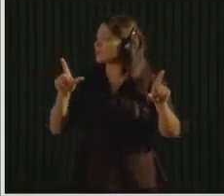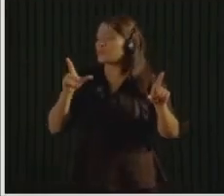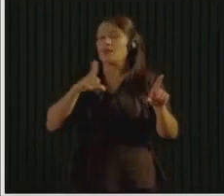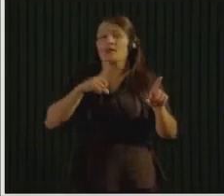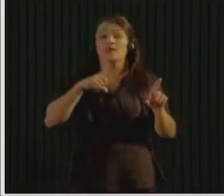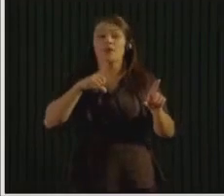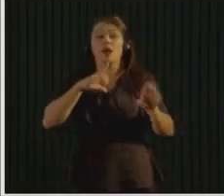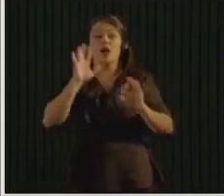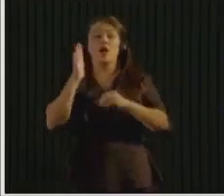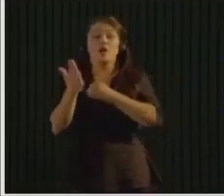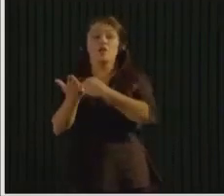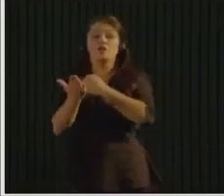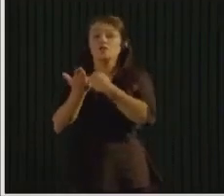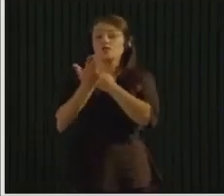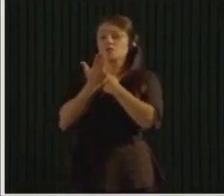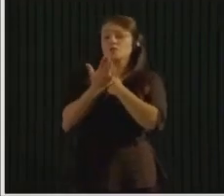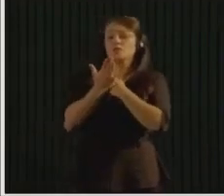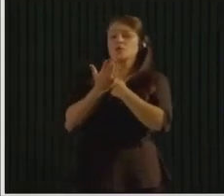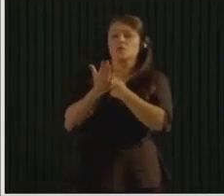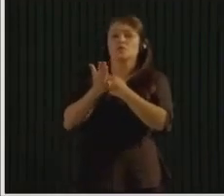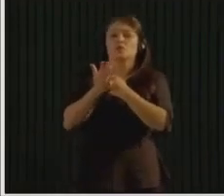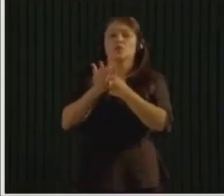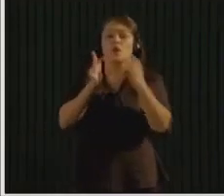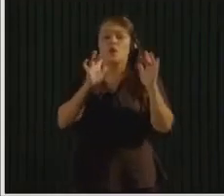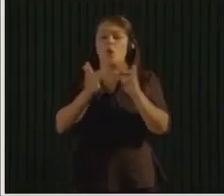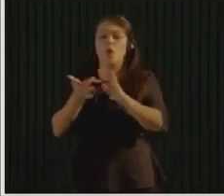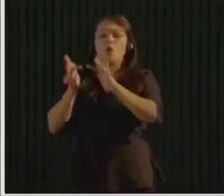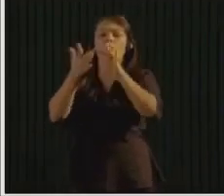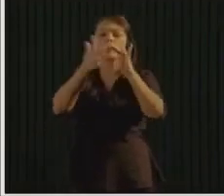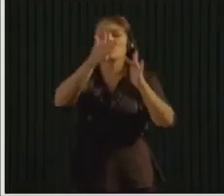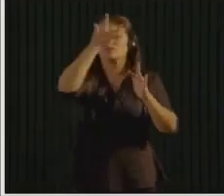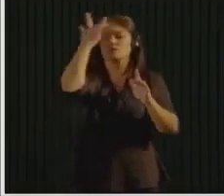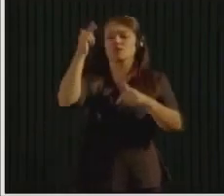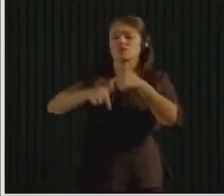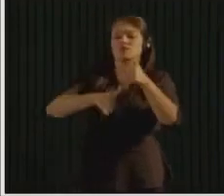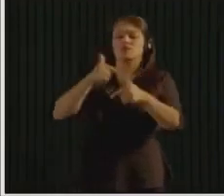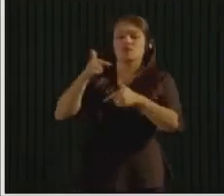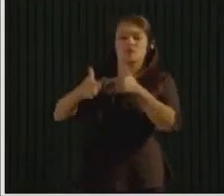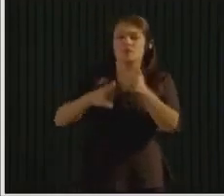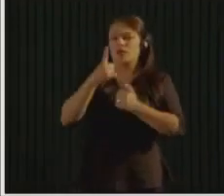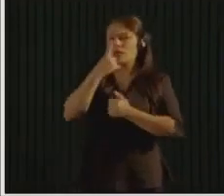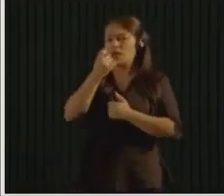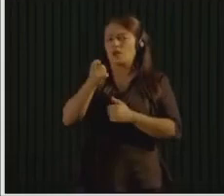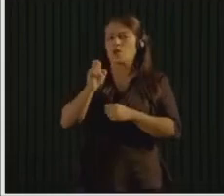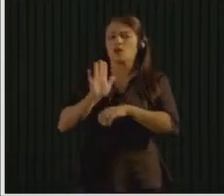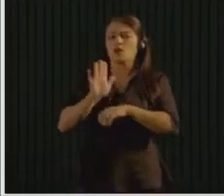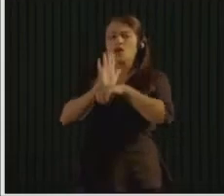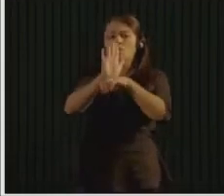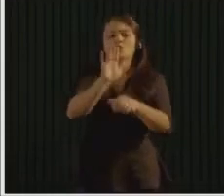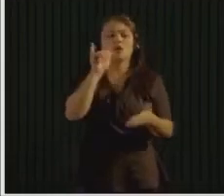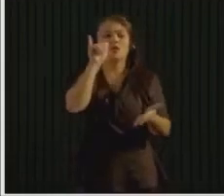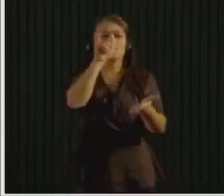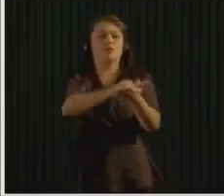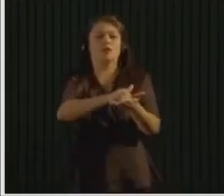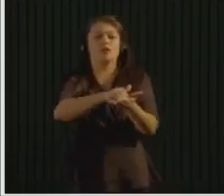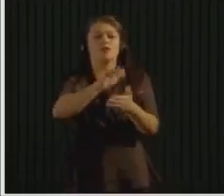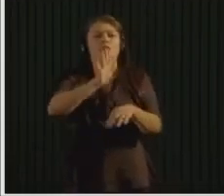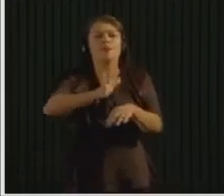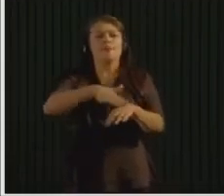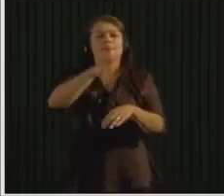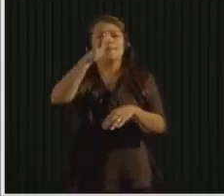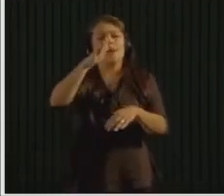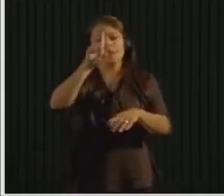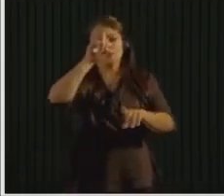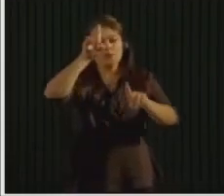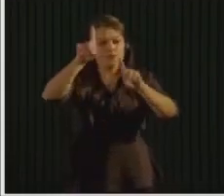it's a tool that identifies all of the different programs, over 100 programs, policies, and facility ideas that communities